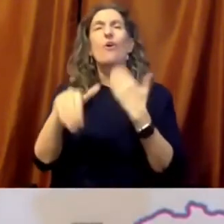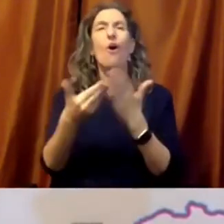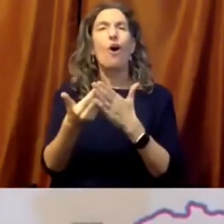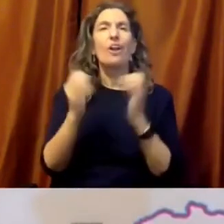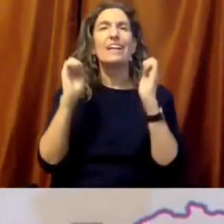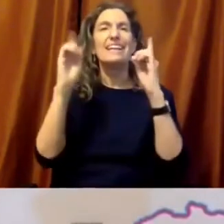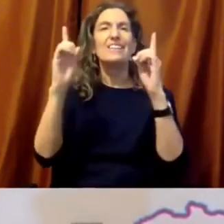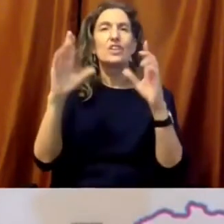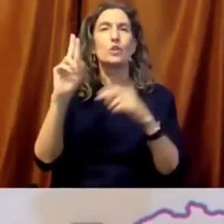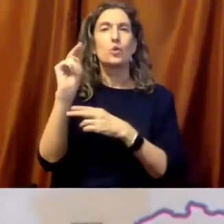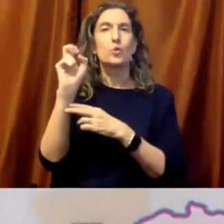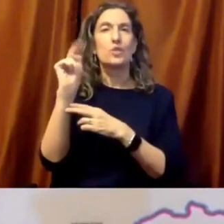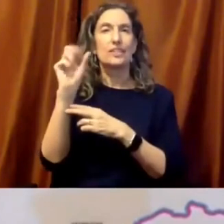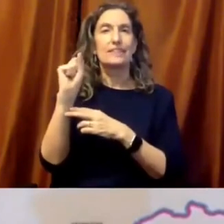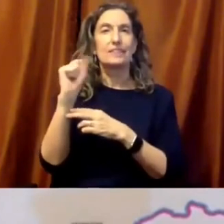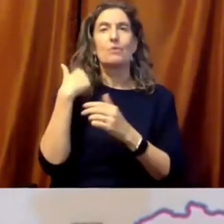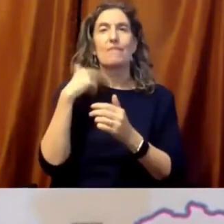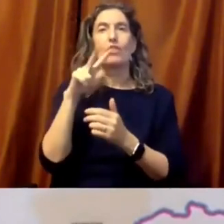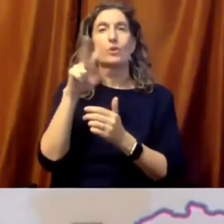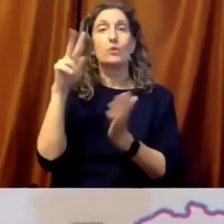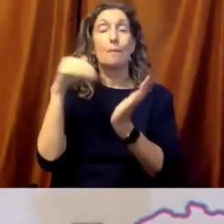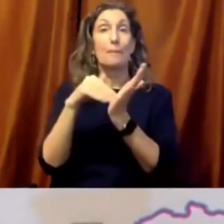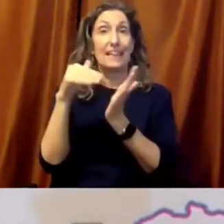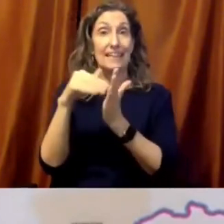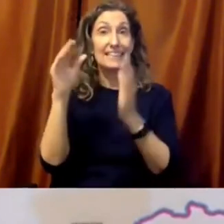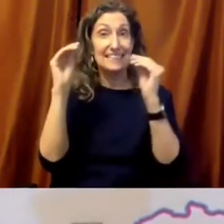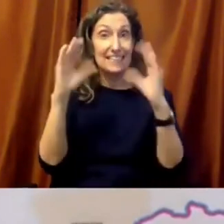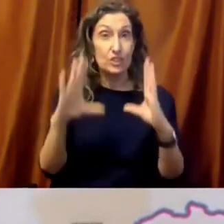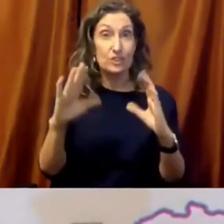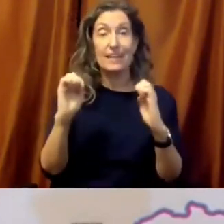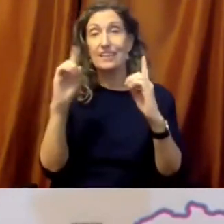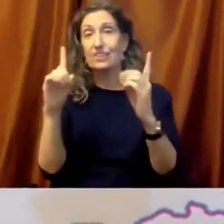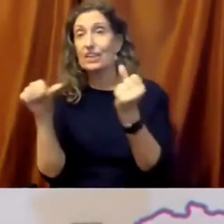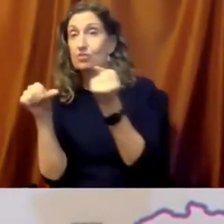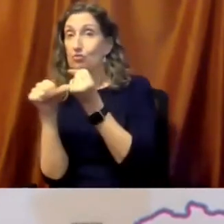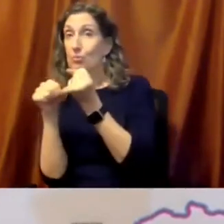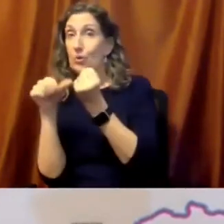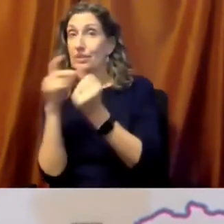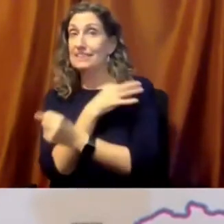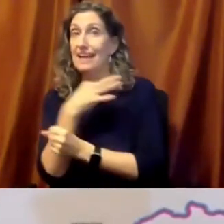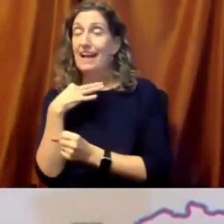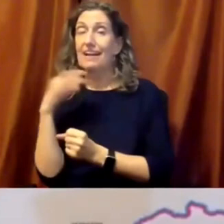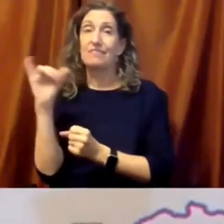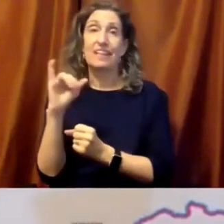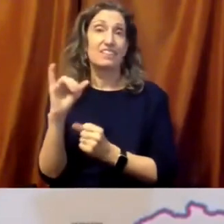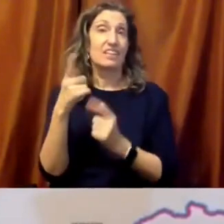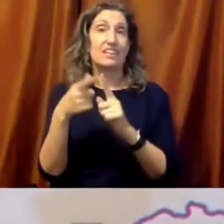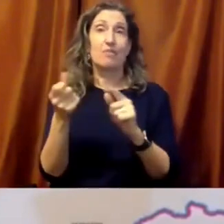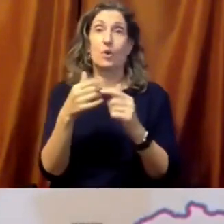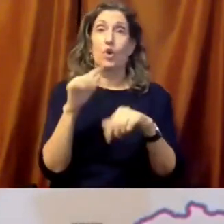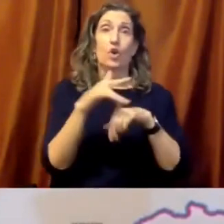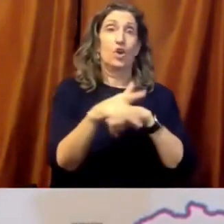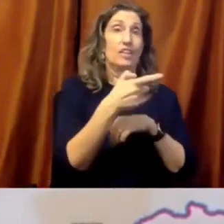personnel from early childhood education to university and 385 affiliated member organizations in